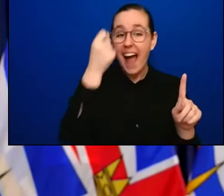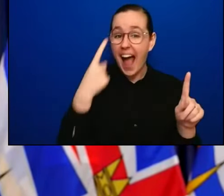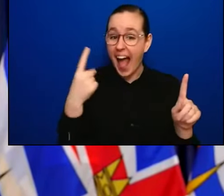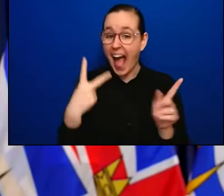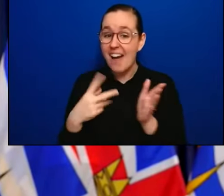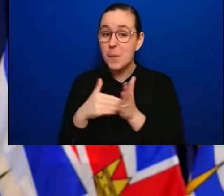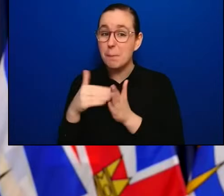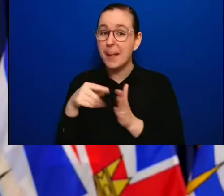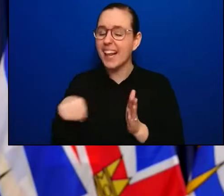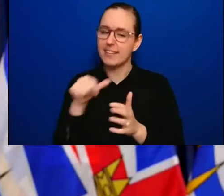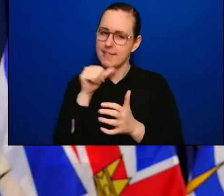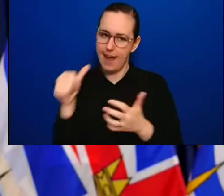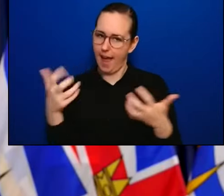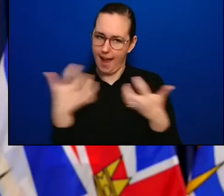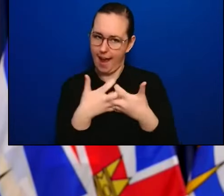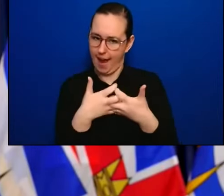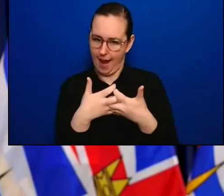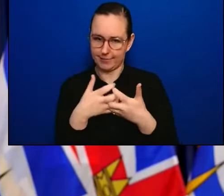deployment or personal use.